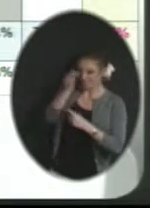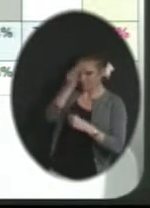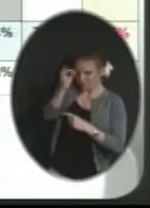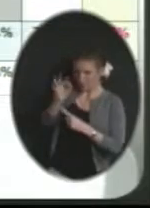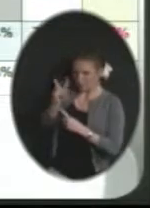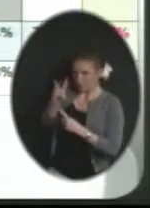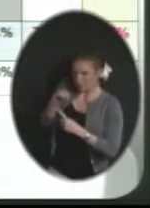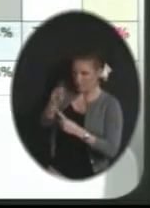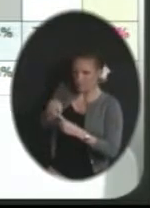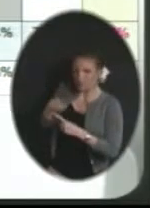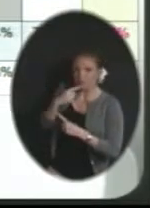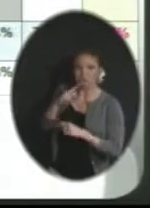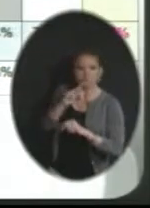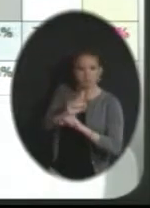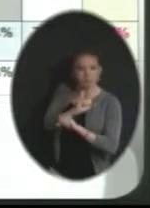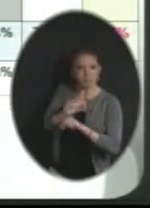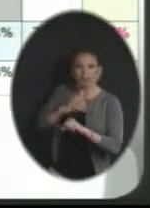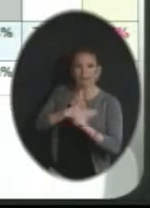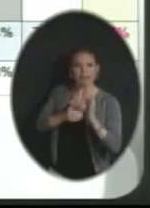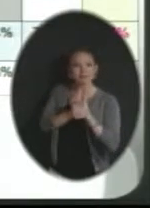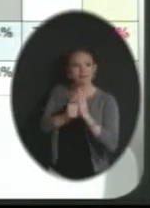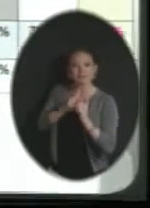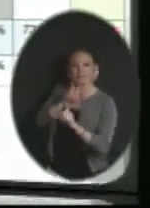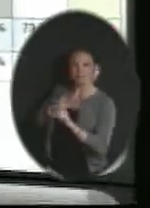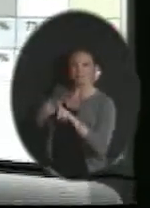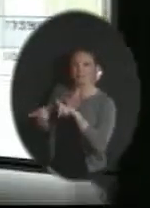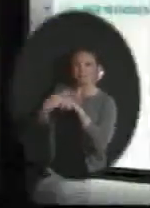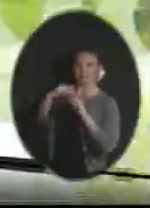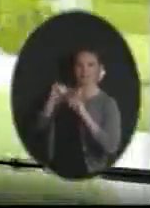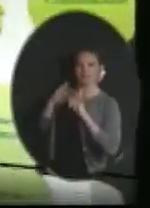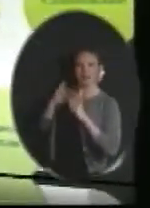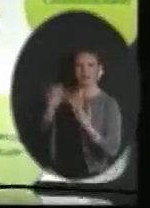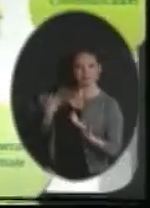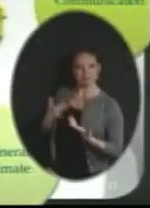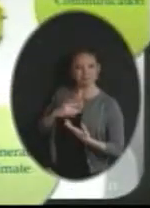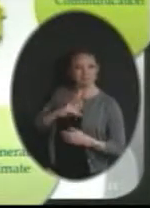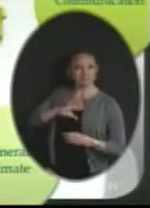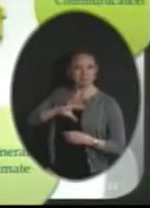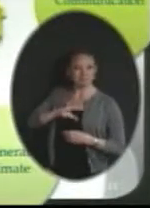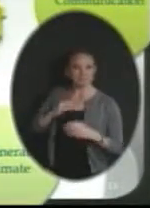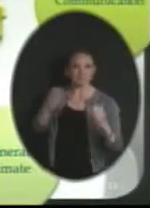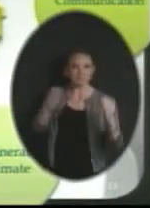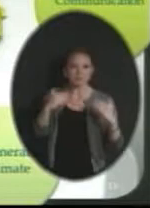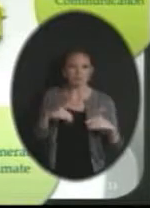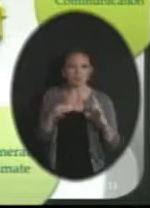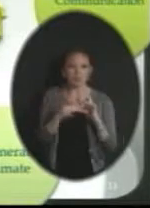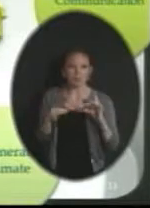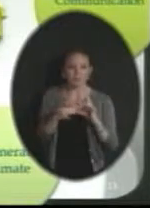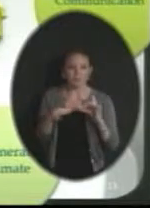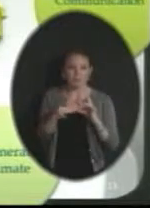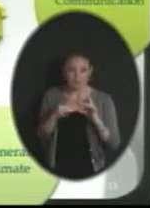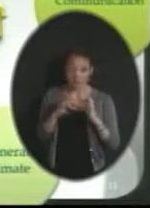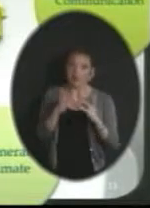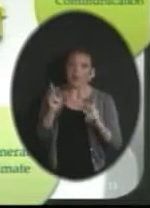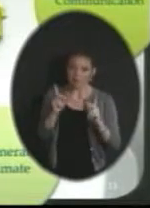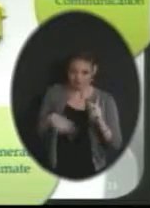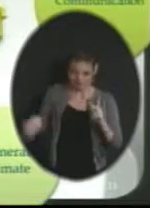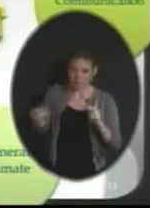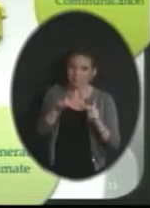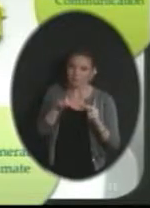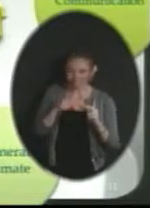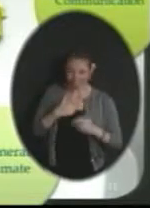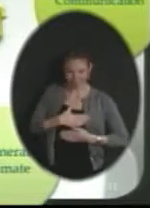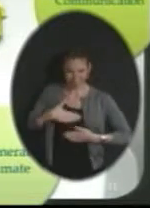saying that they're able to use their talents and skills. Let's kind of look at the comments. We had a lot of people that like to leave